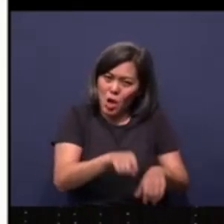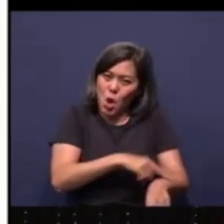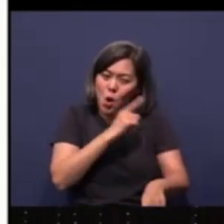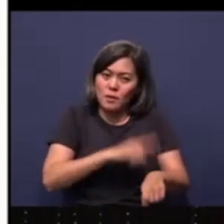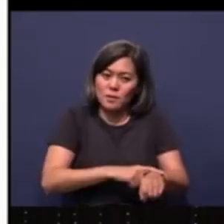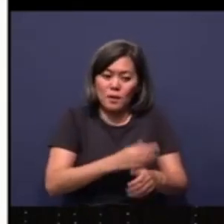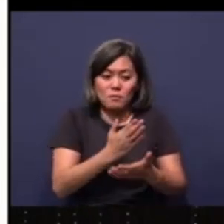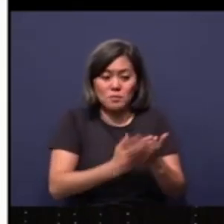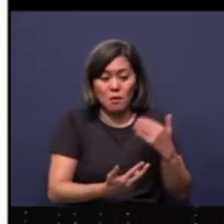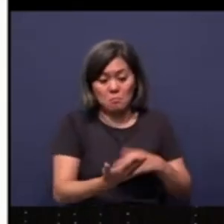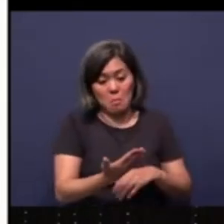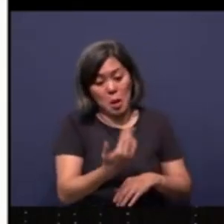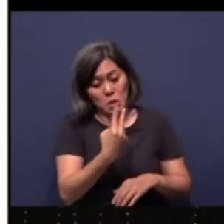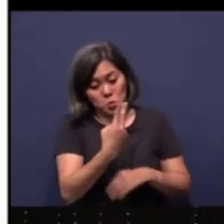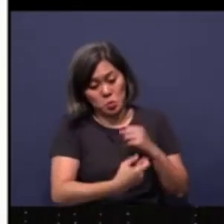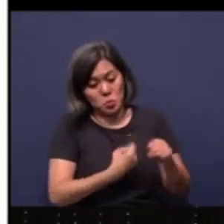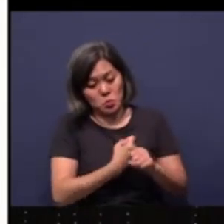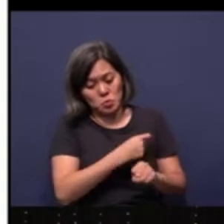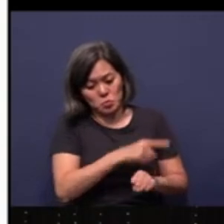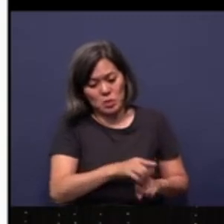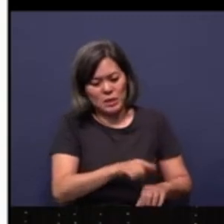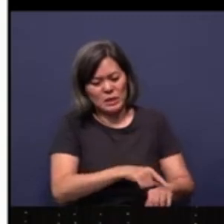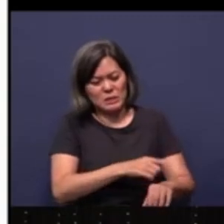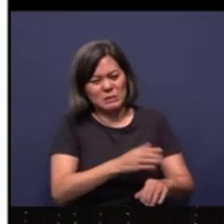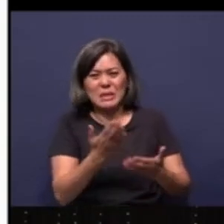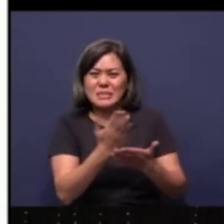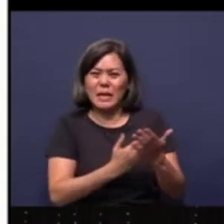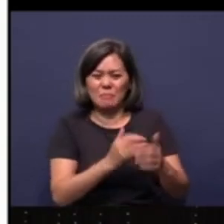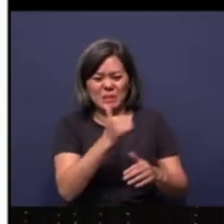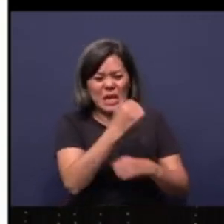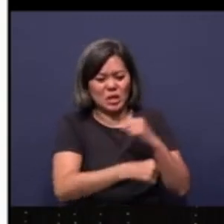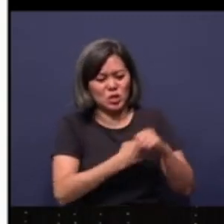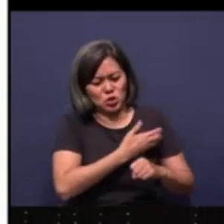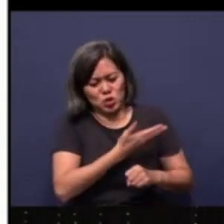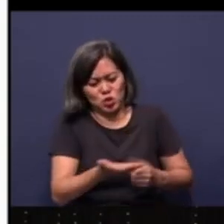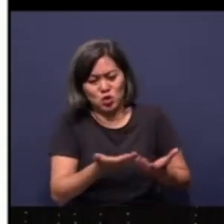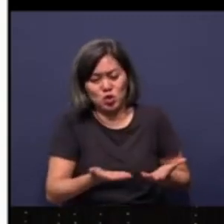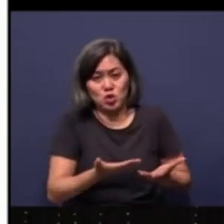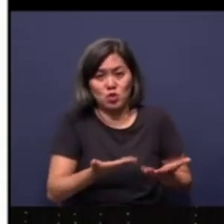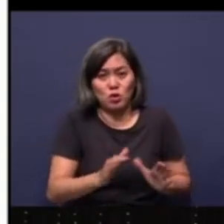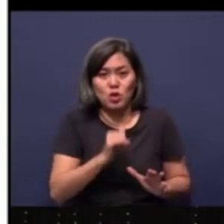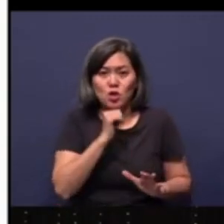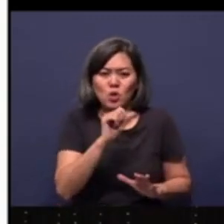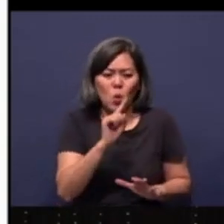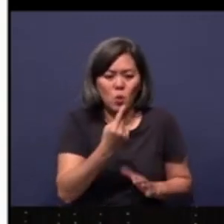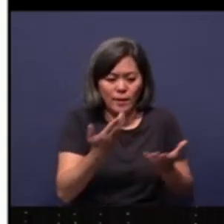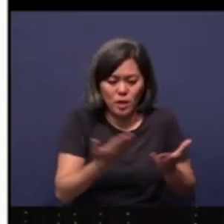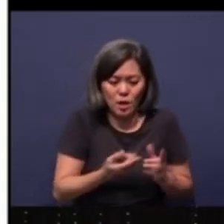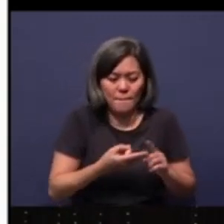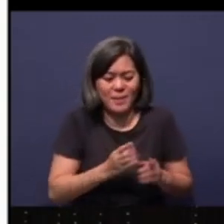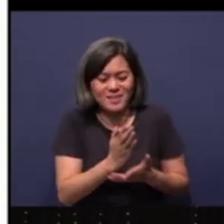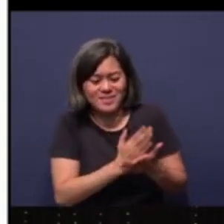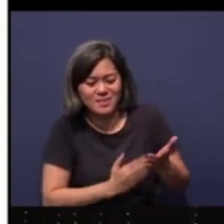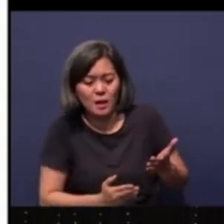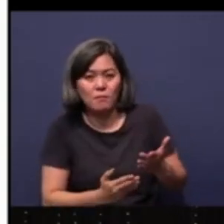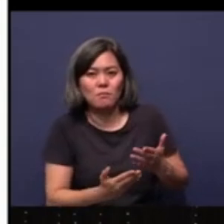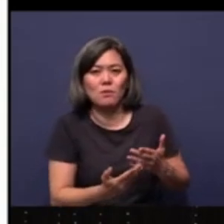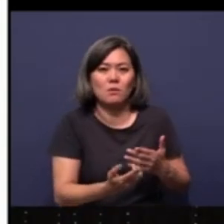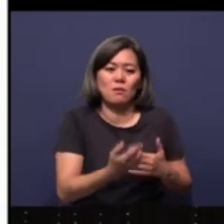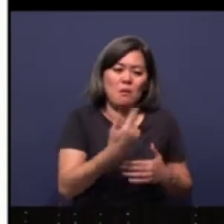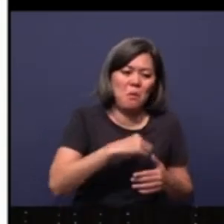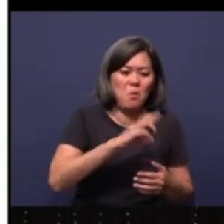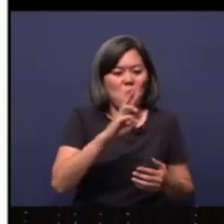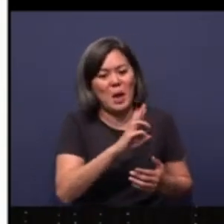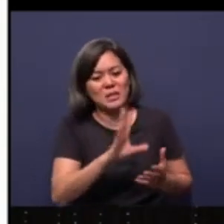here for the last two years. Some have been with us for 10 years. And it's not just here. But some of us come on our Wednesday